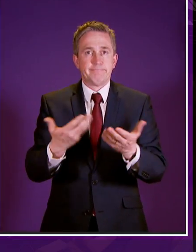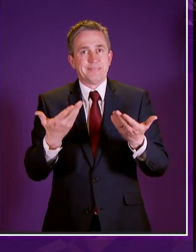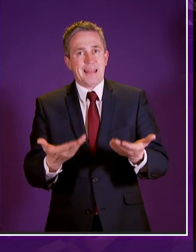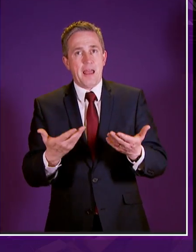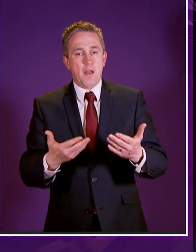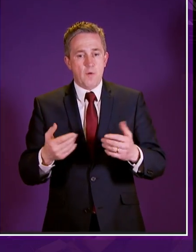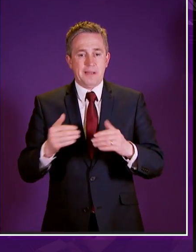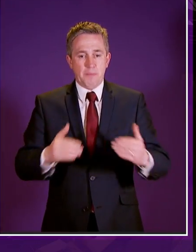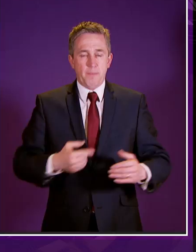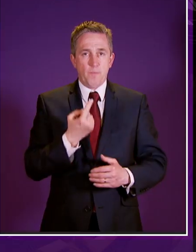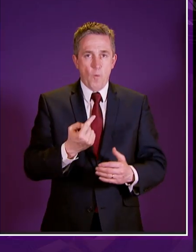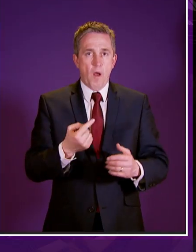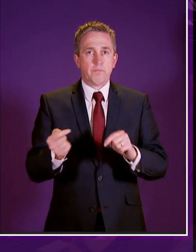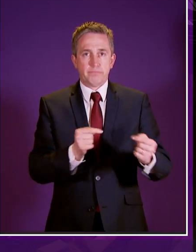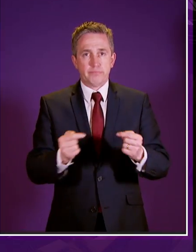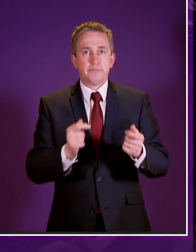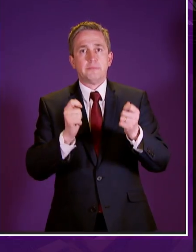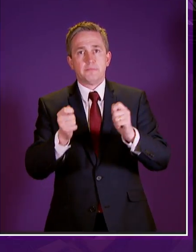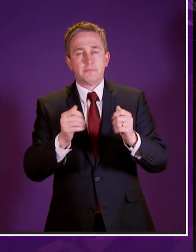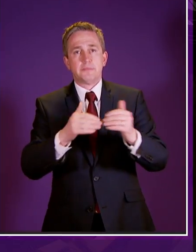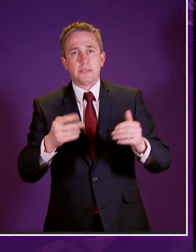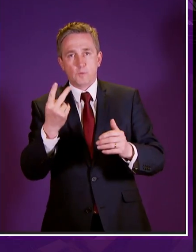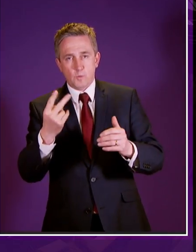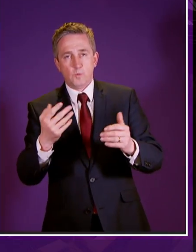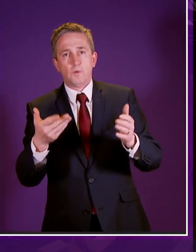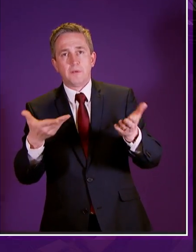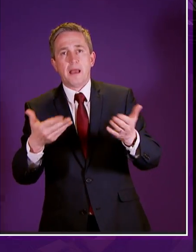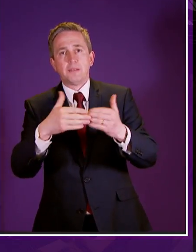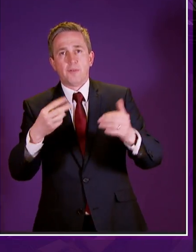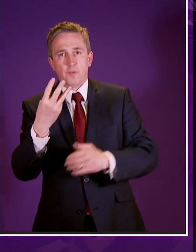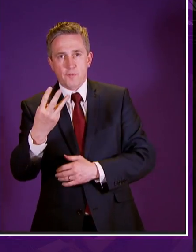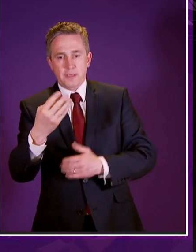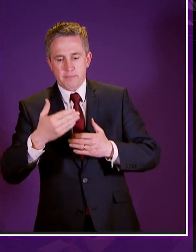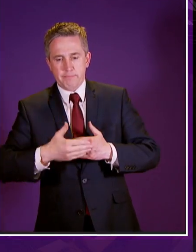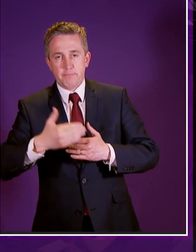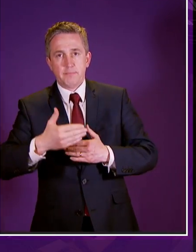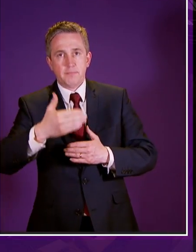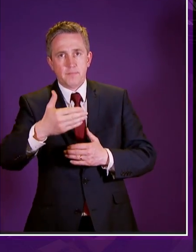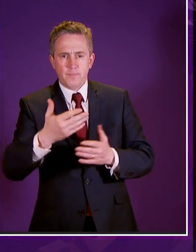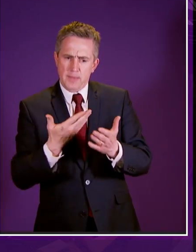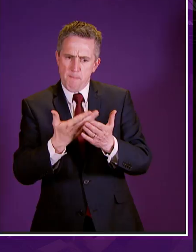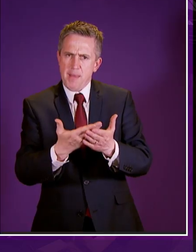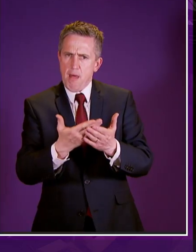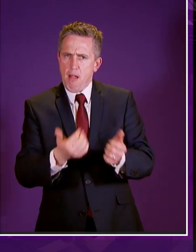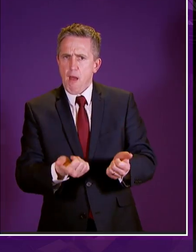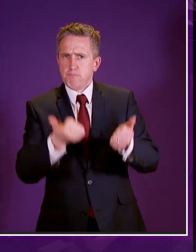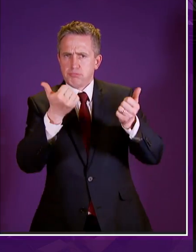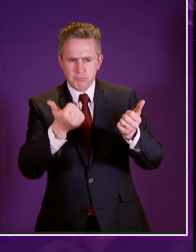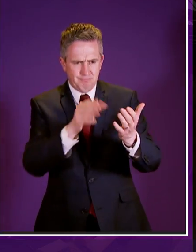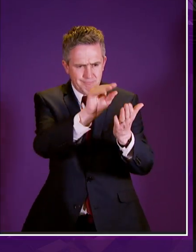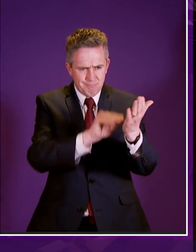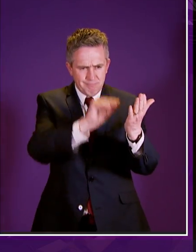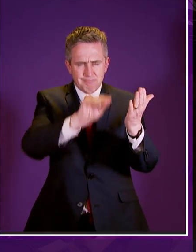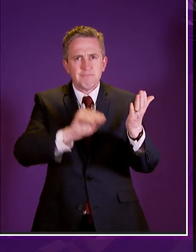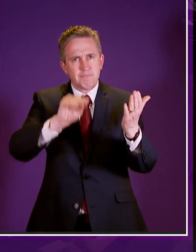one two and the amendment stage stage three i'm proud to say that i think the the bill is stronger than it was